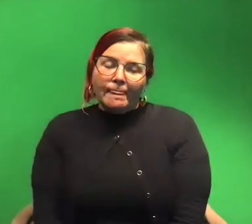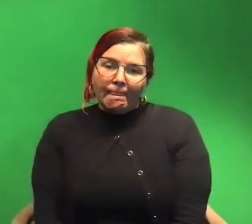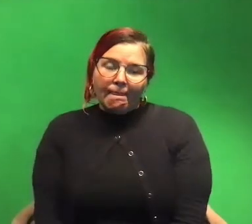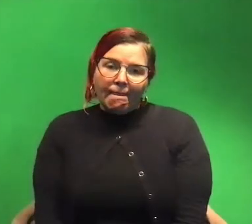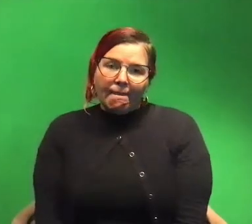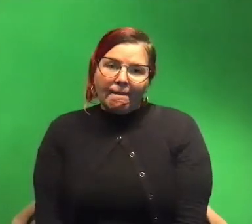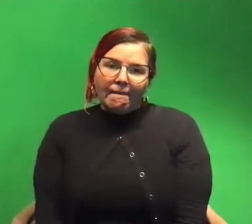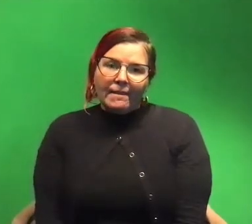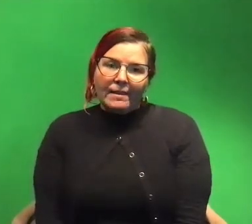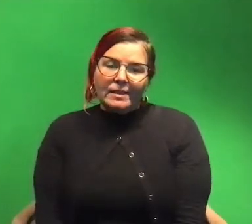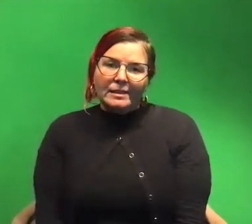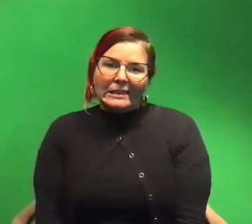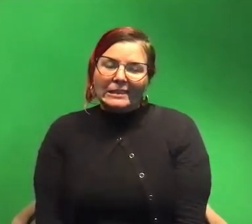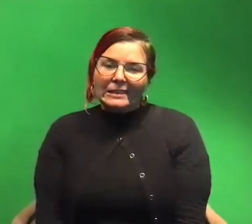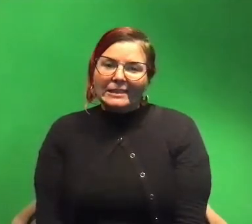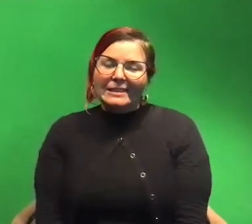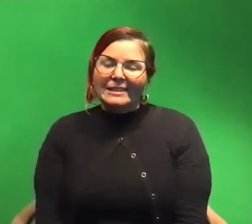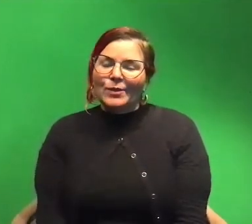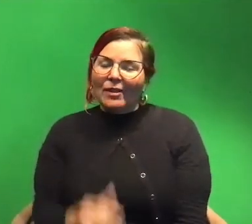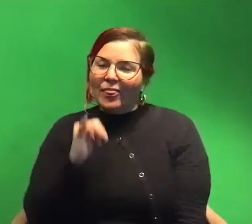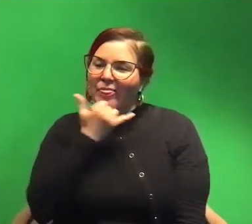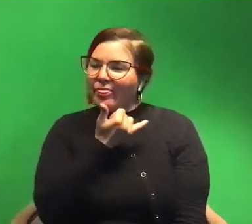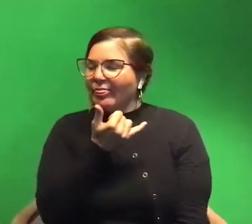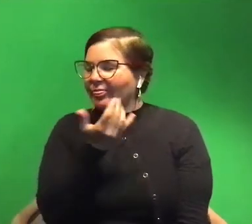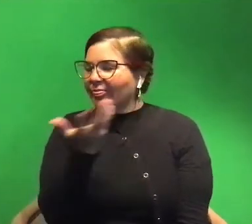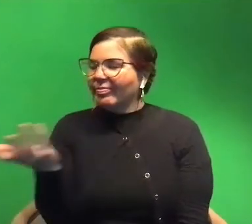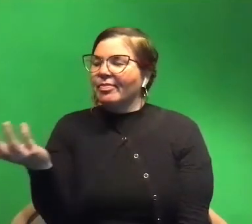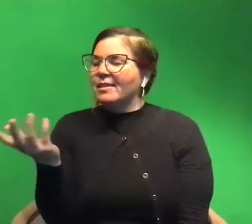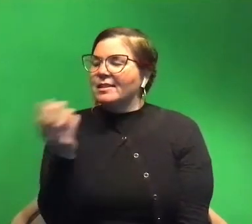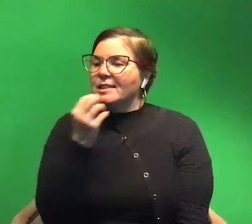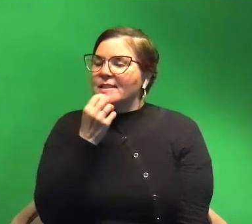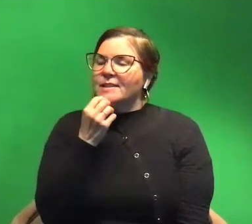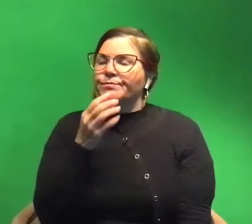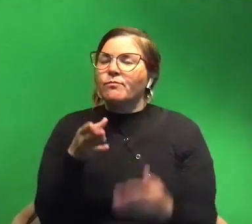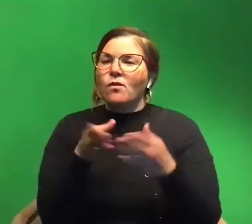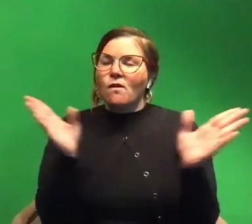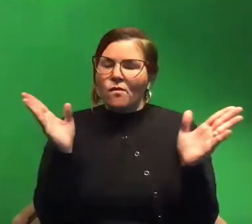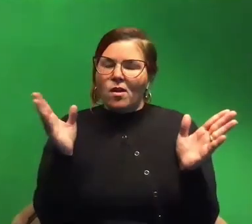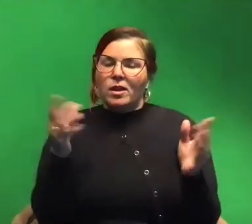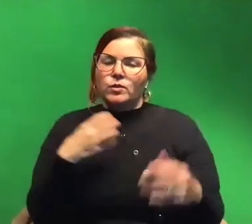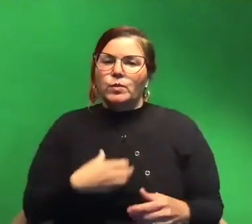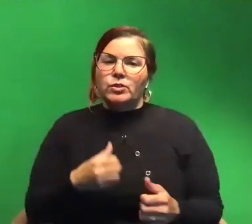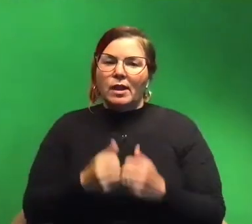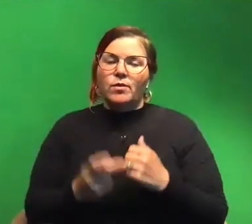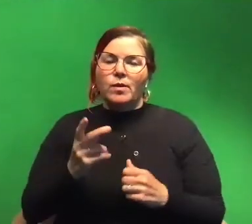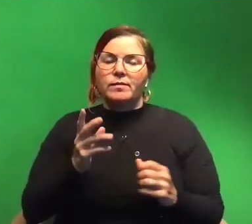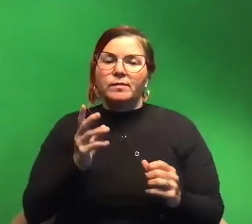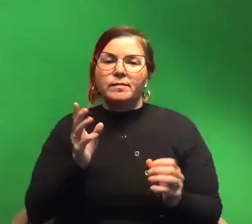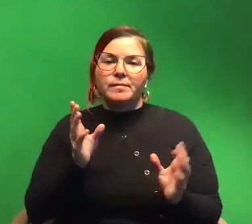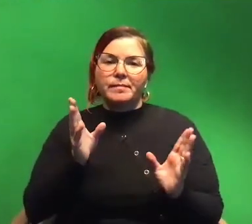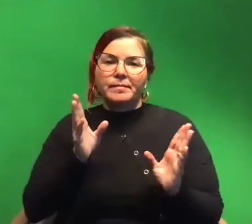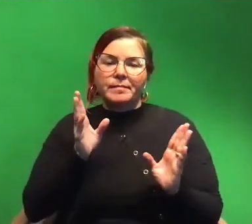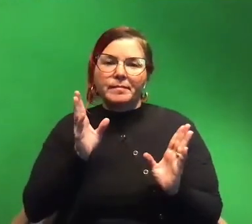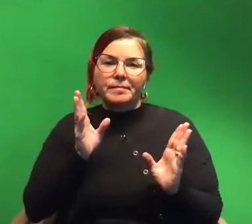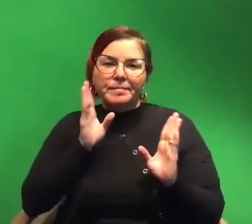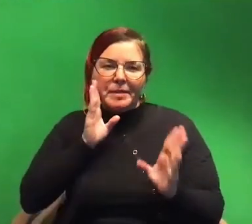oh i'm gonna botch it but i'm just gonna say that overall i just wish everybody would pay really